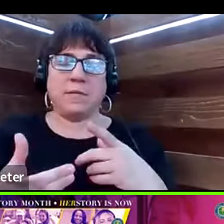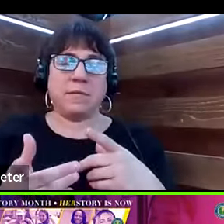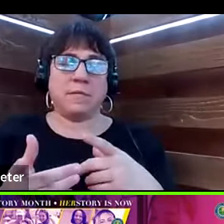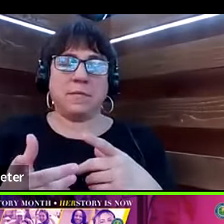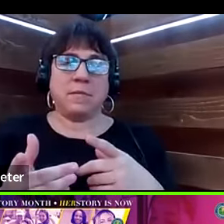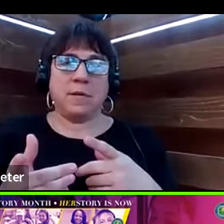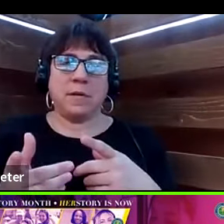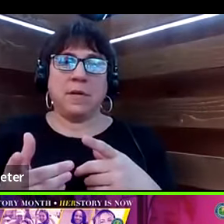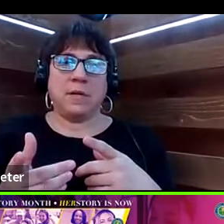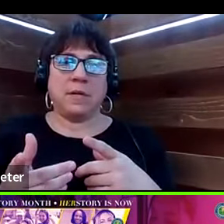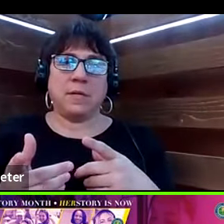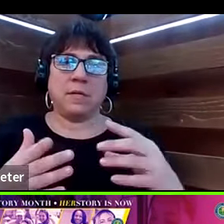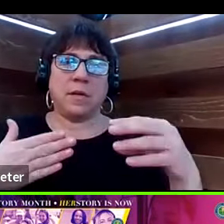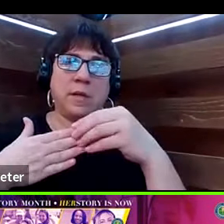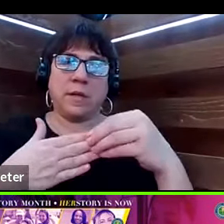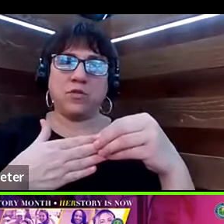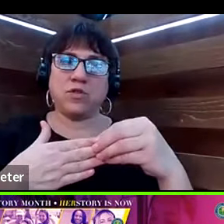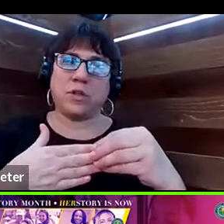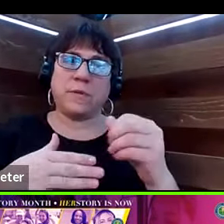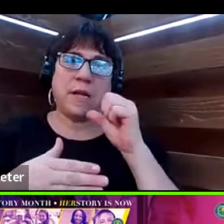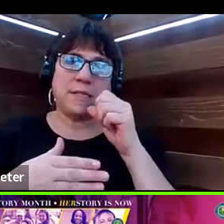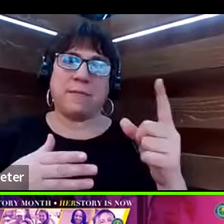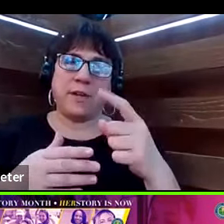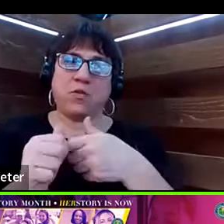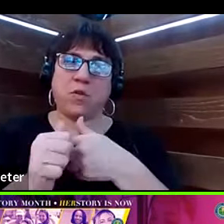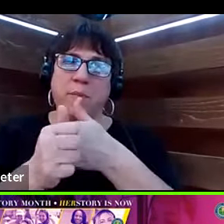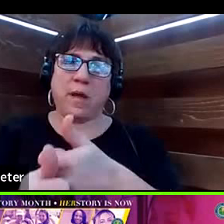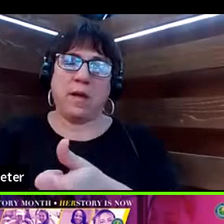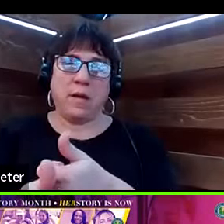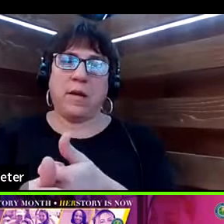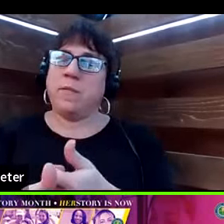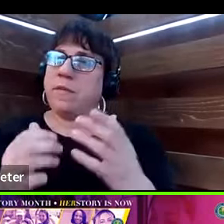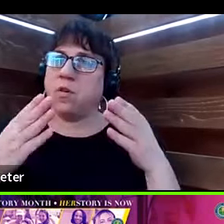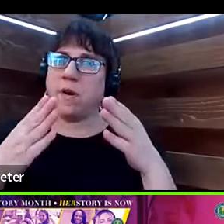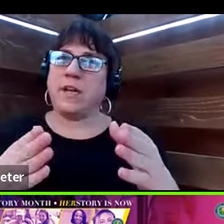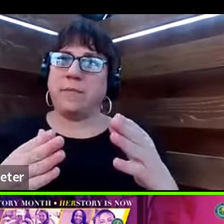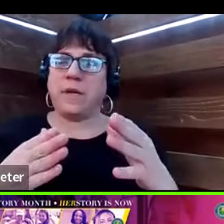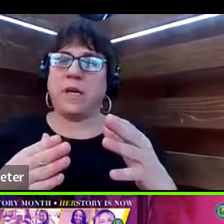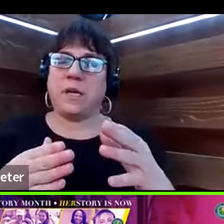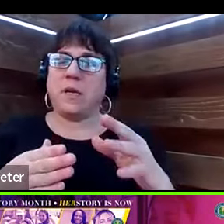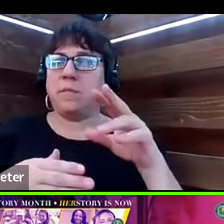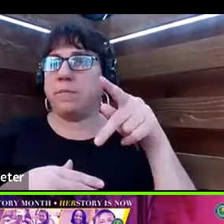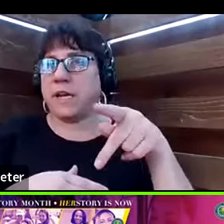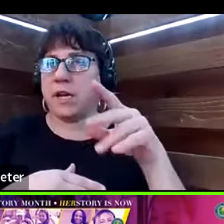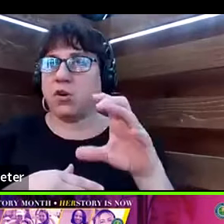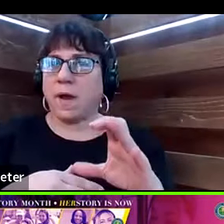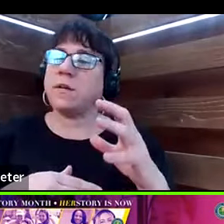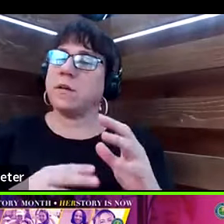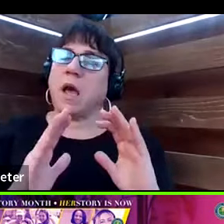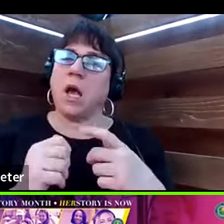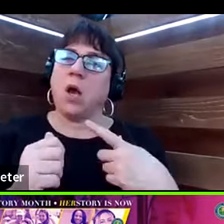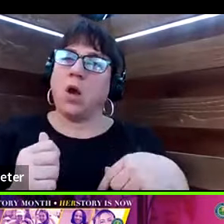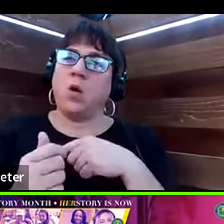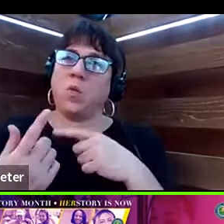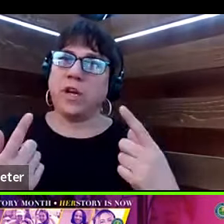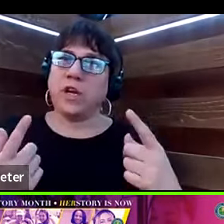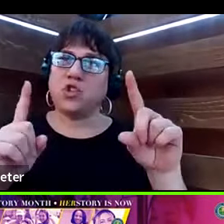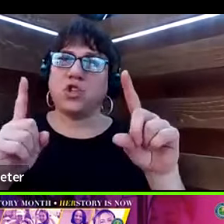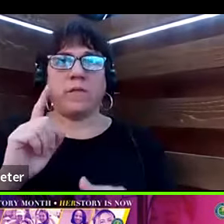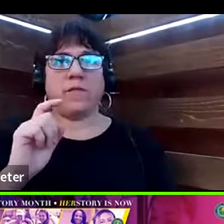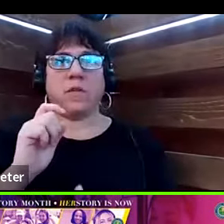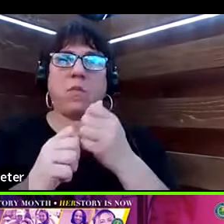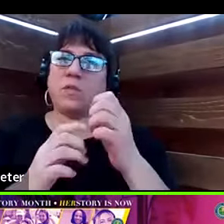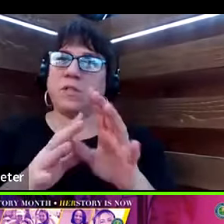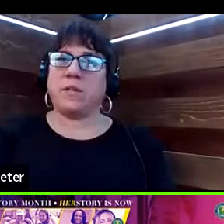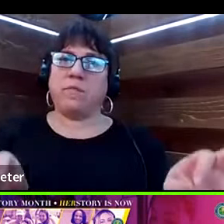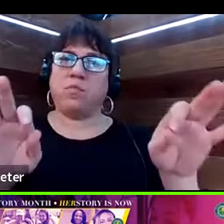is really not something to comply with or a way to be politically correct. It's how we achieve our most pressing